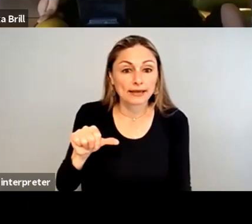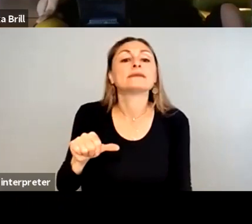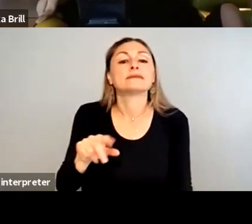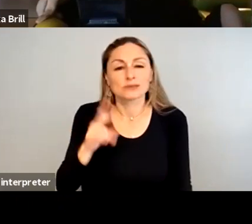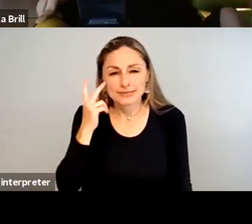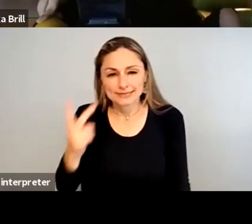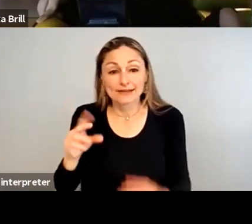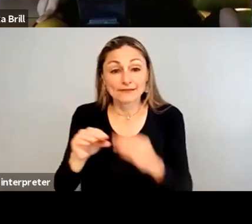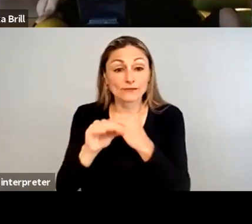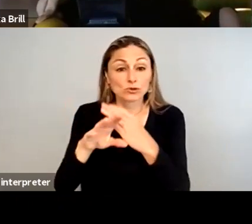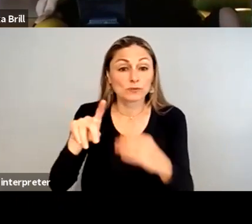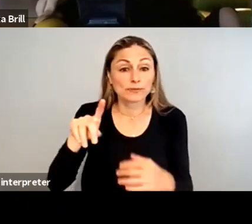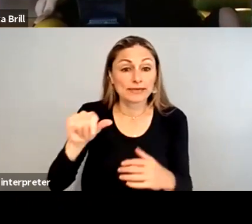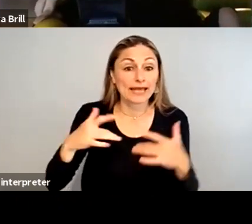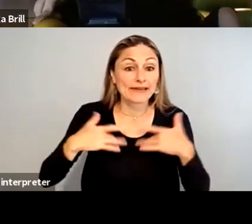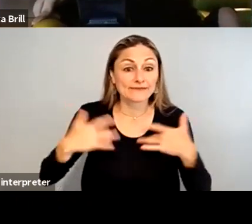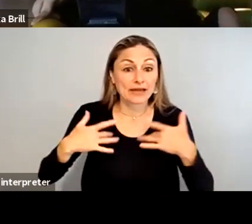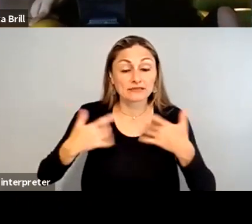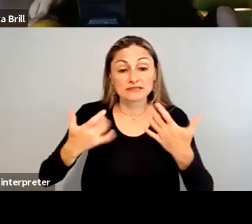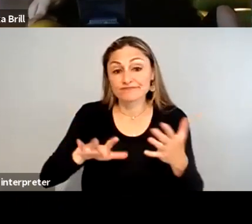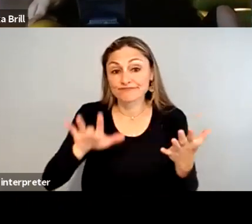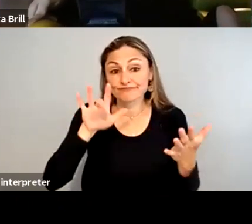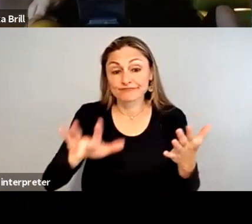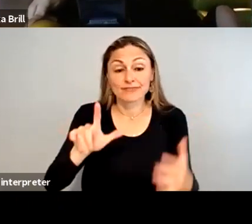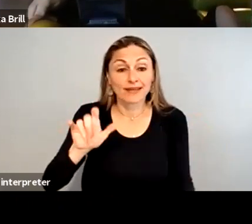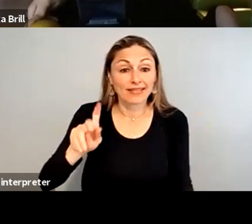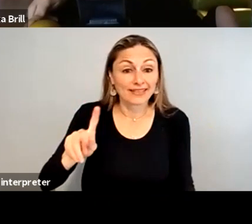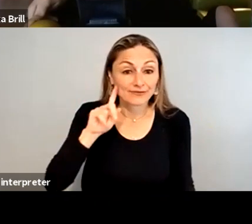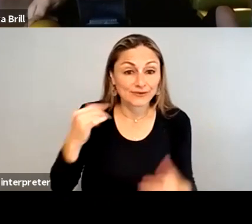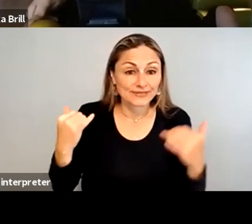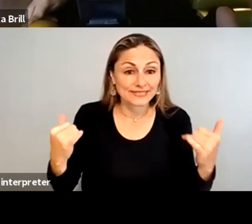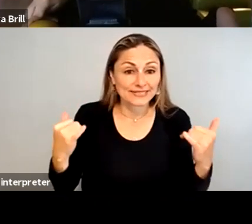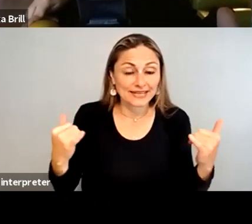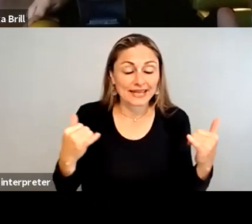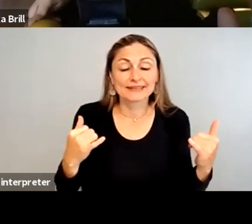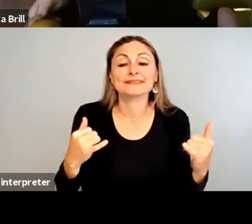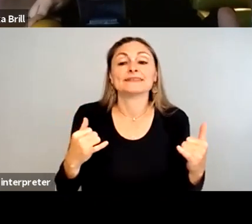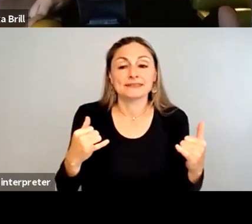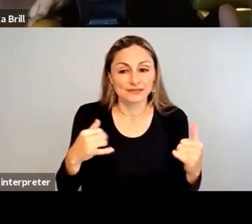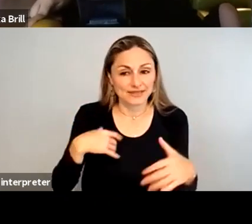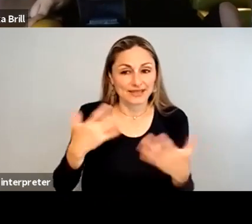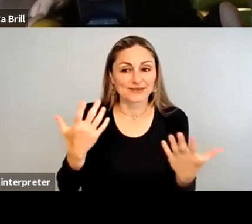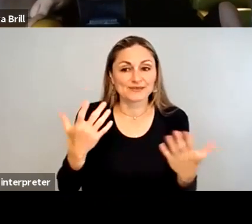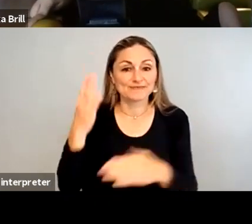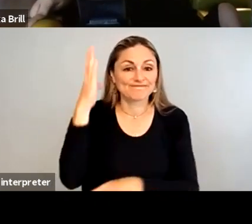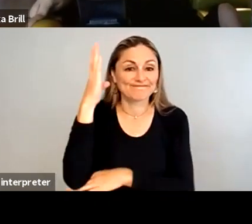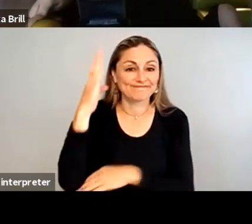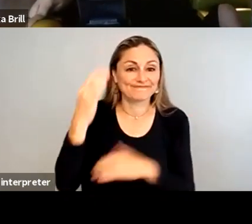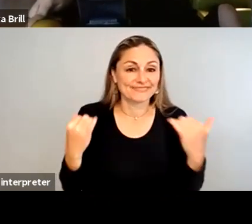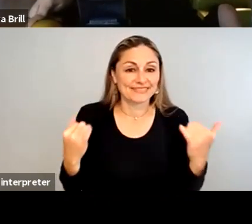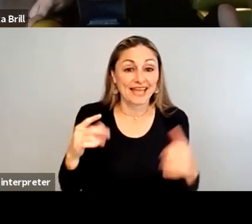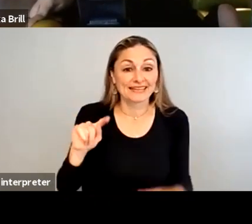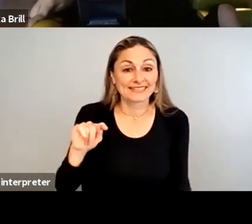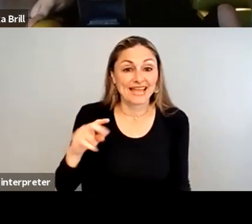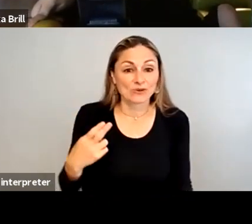PA events and just click the link and it will take you right to our town hall at noon. So